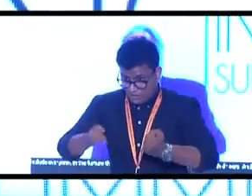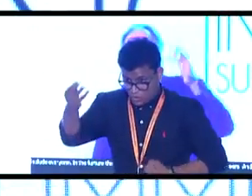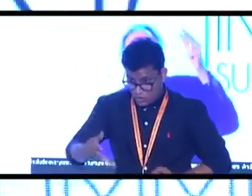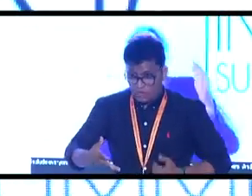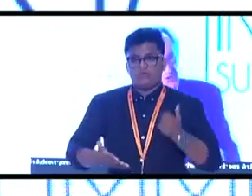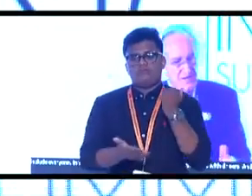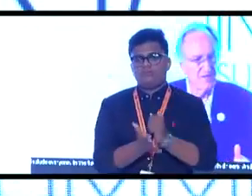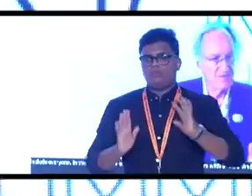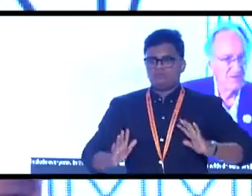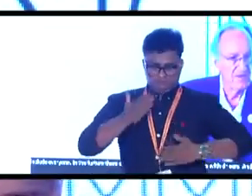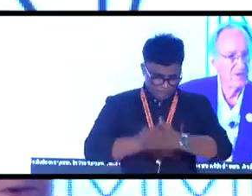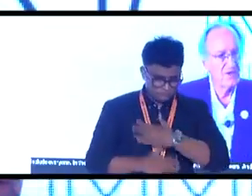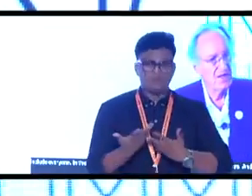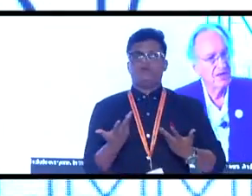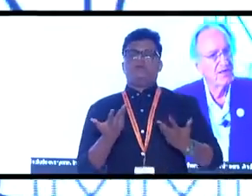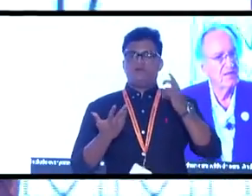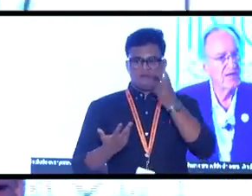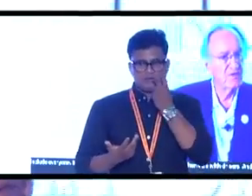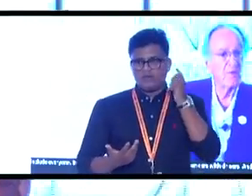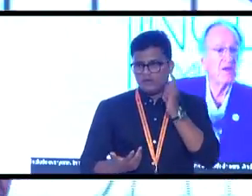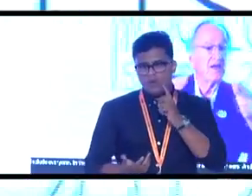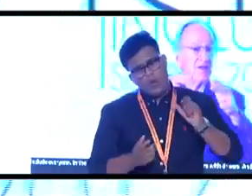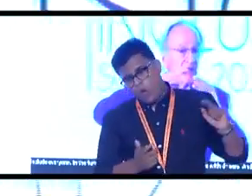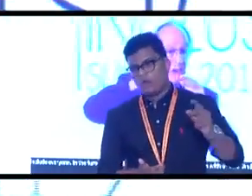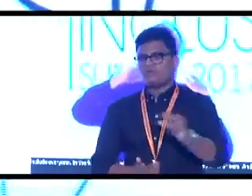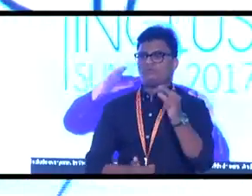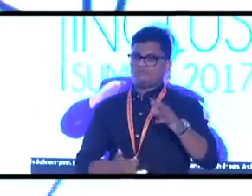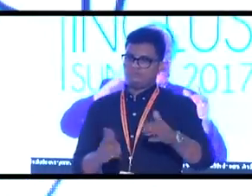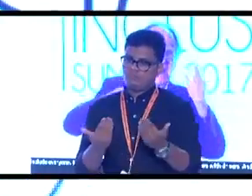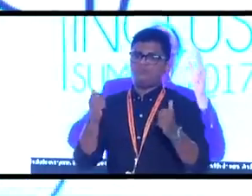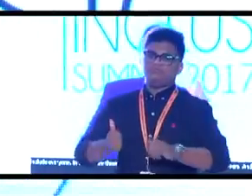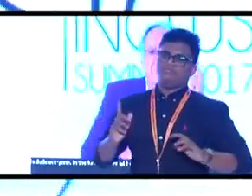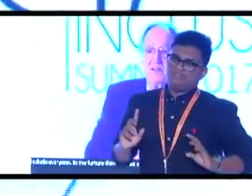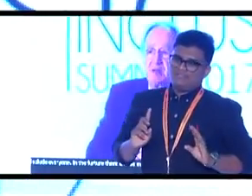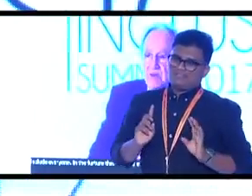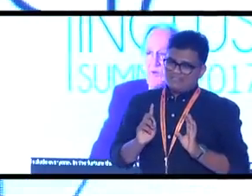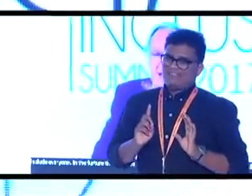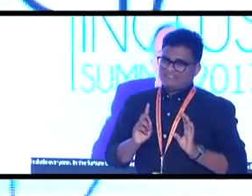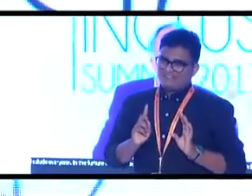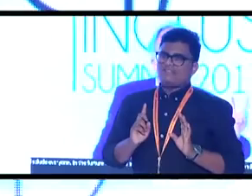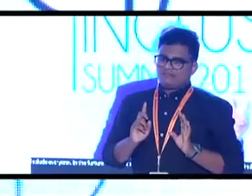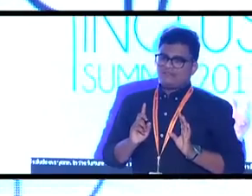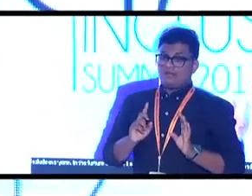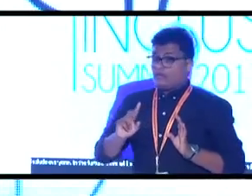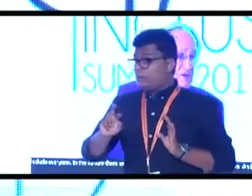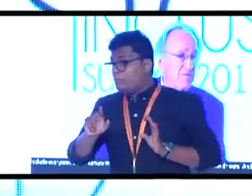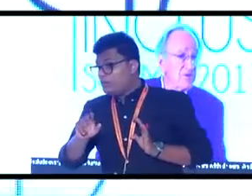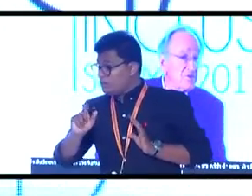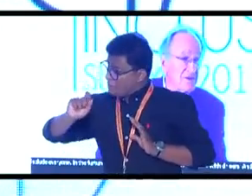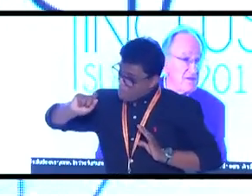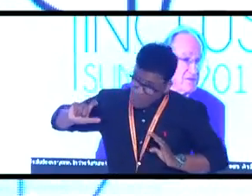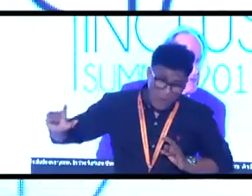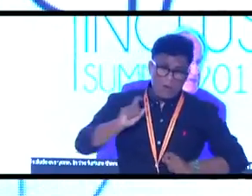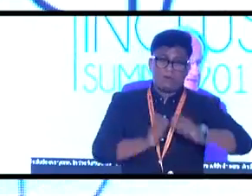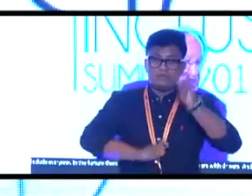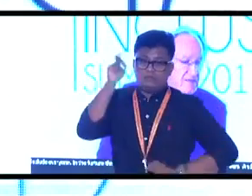When we have medical systems that reach out to take care of people that are ill, it has to be to include everyone, including persons